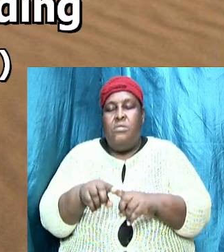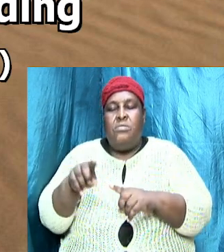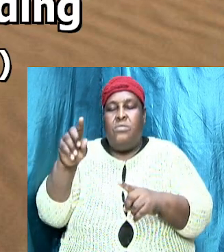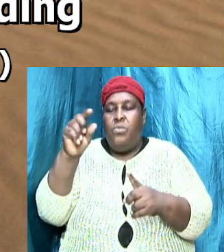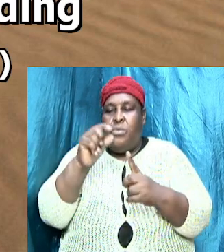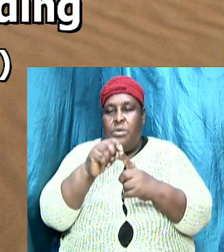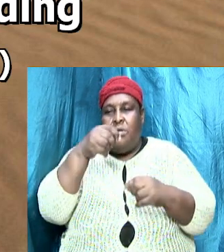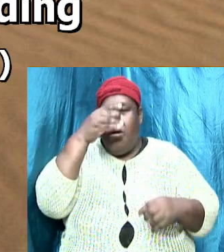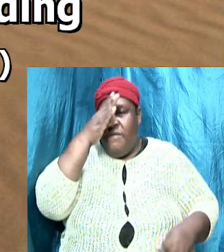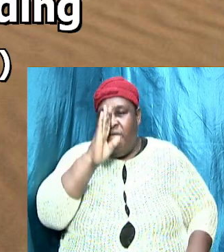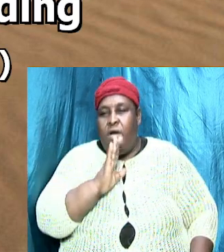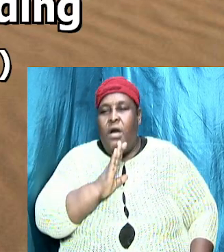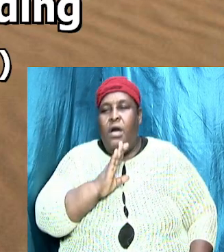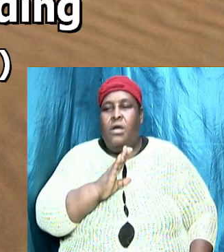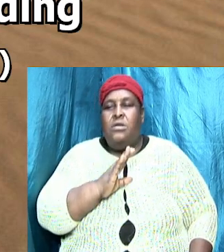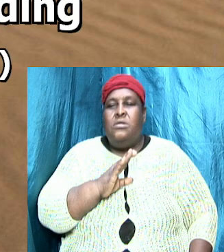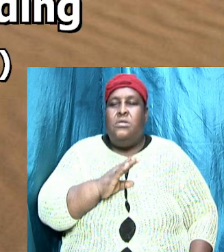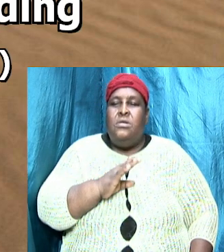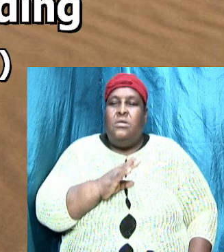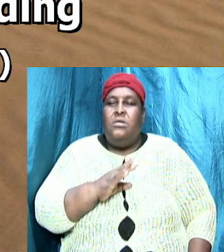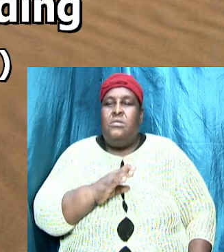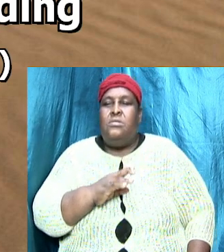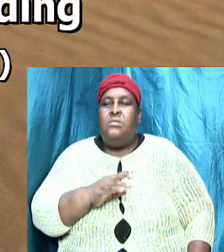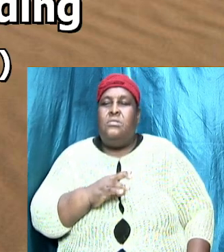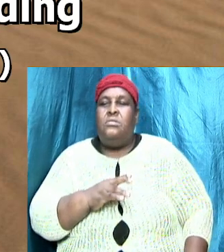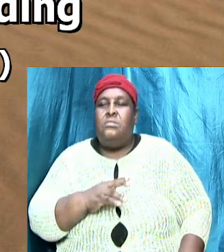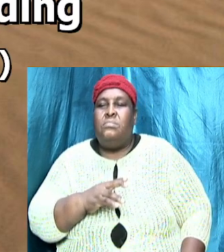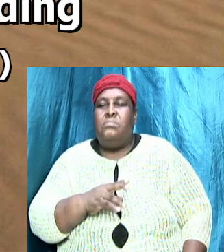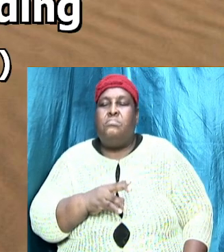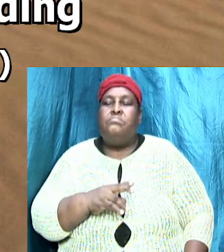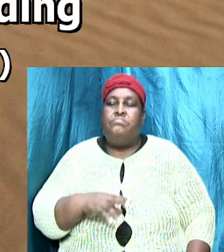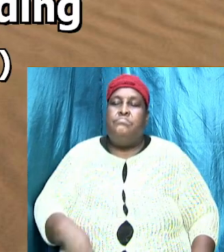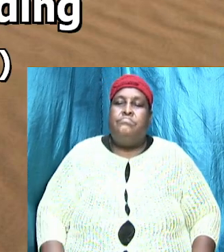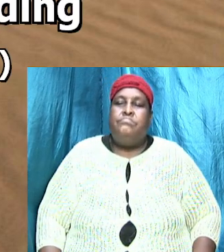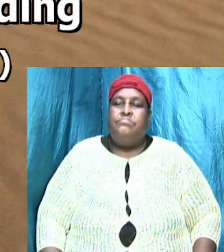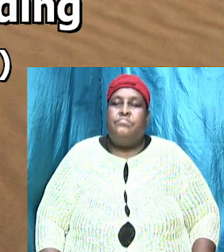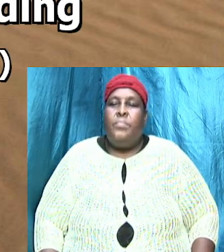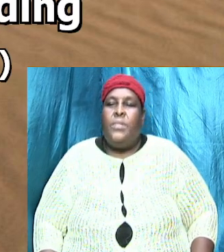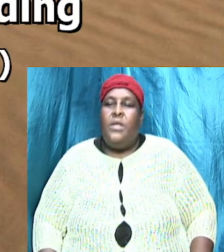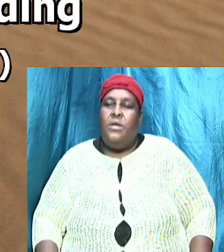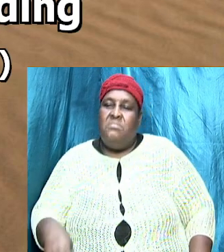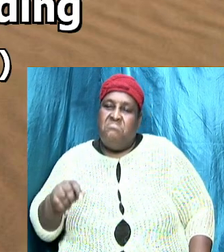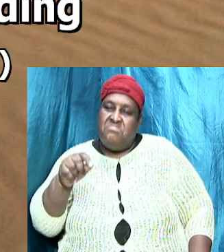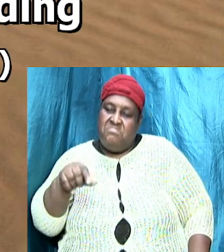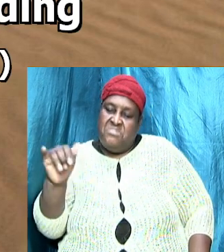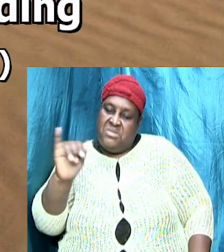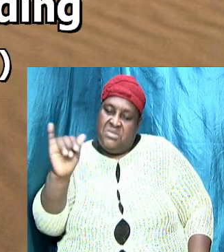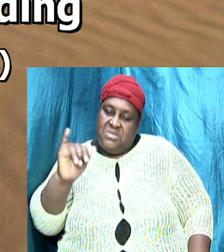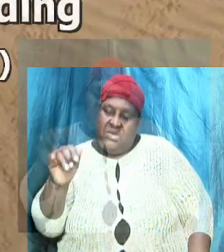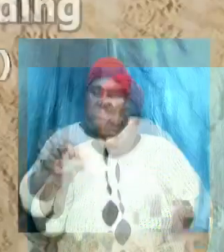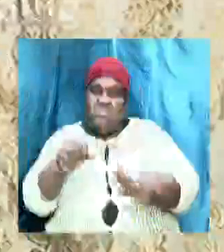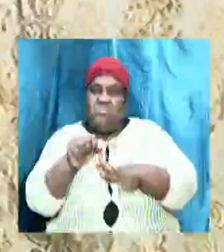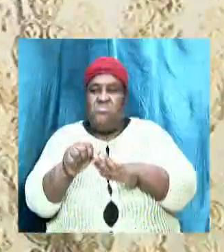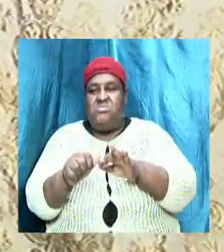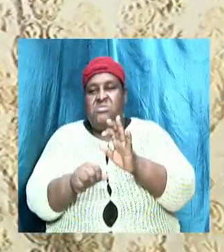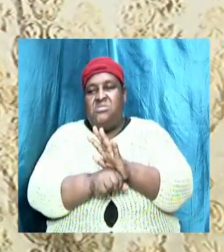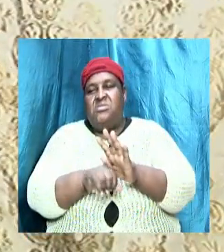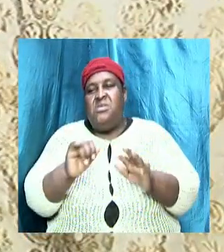other men say, but according to the Scripture. This same Scripture that we said